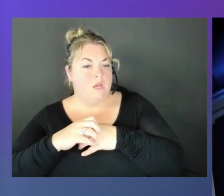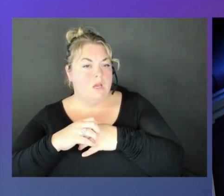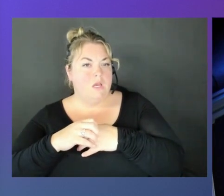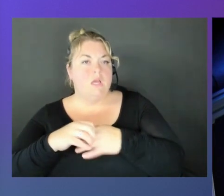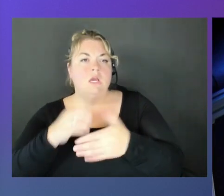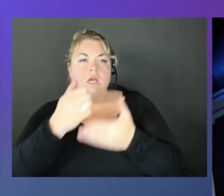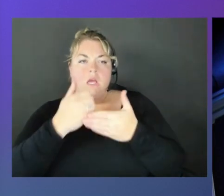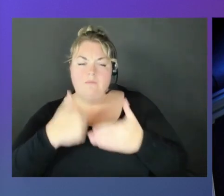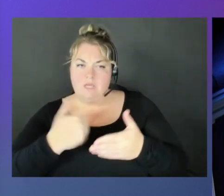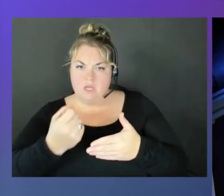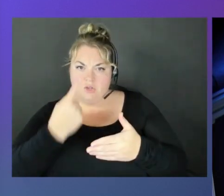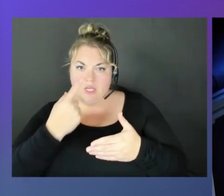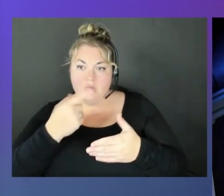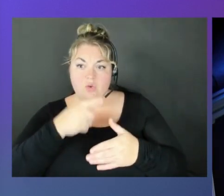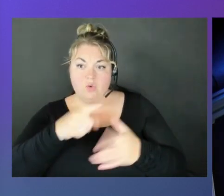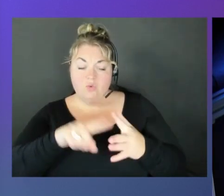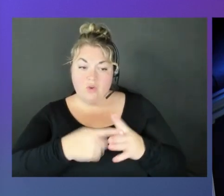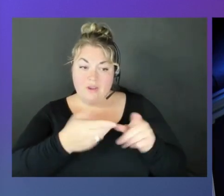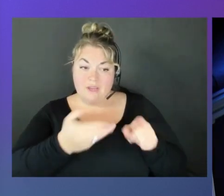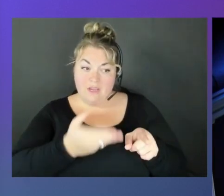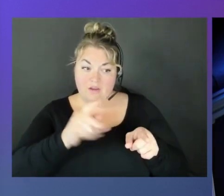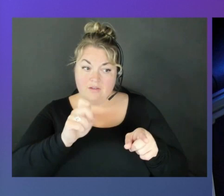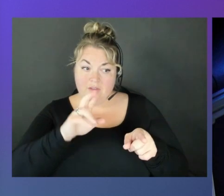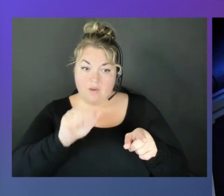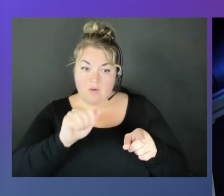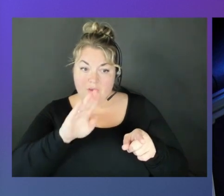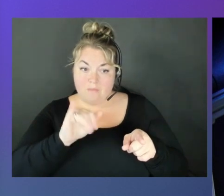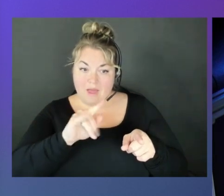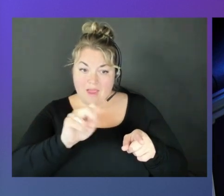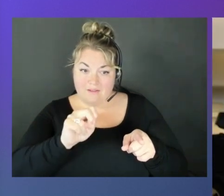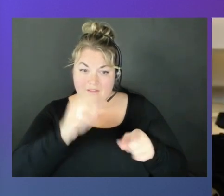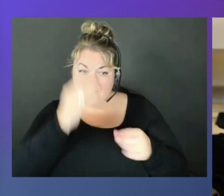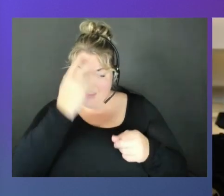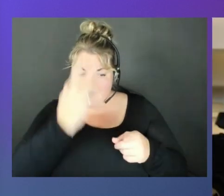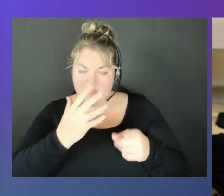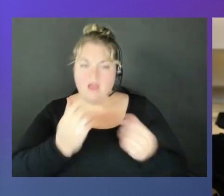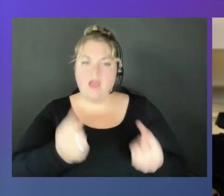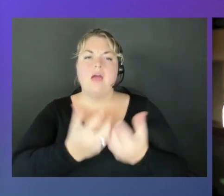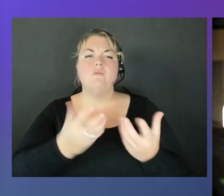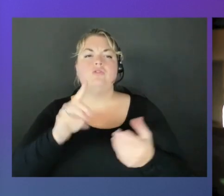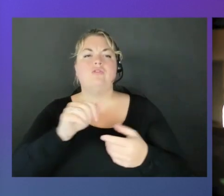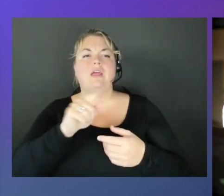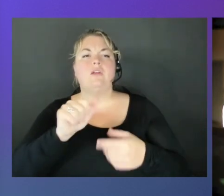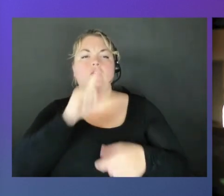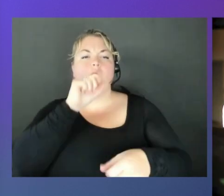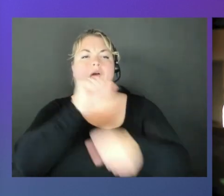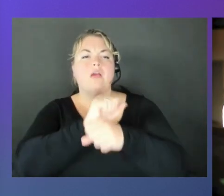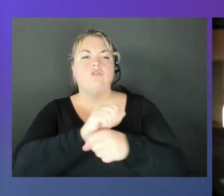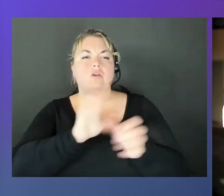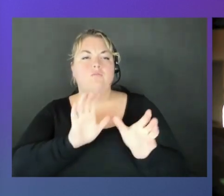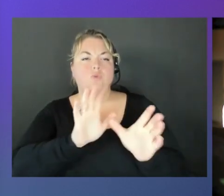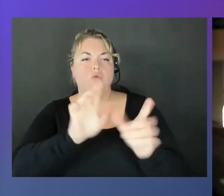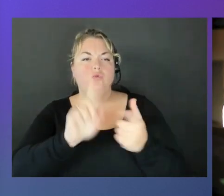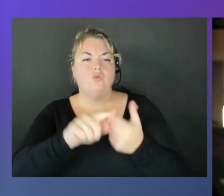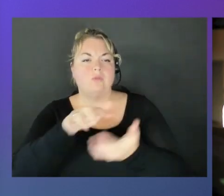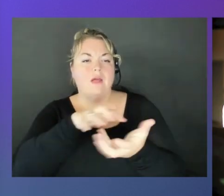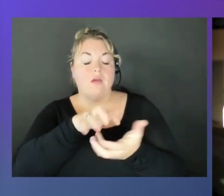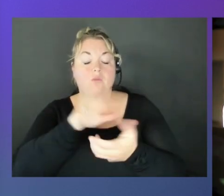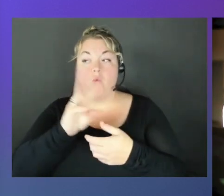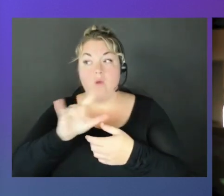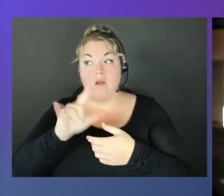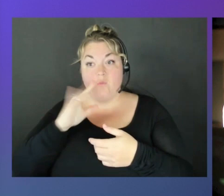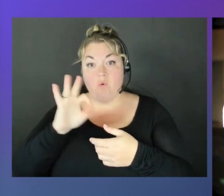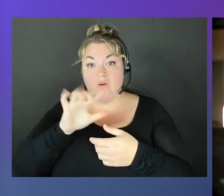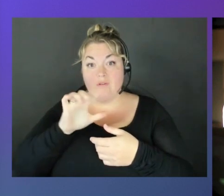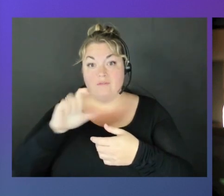understand. So you store here terabytes of data. How much data do you actually push to the cloud? Well, so for FleetWise, we